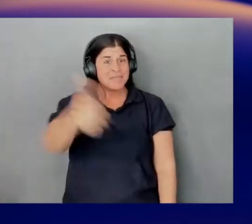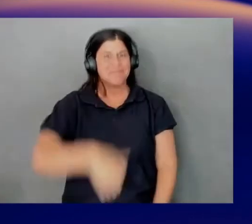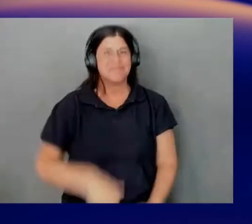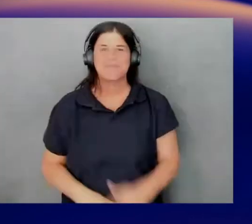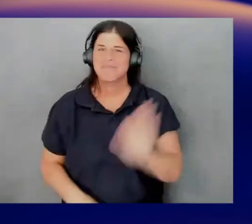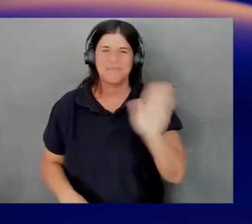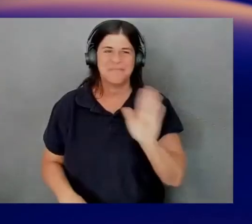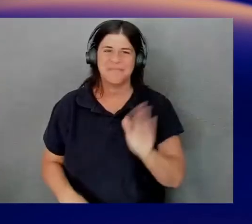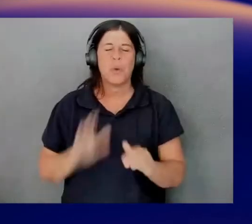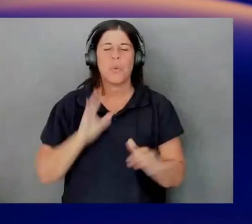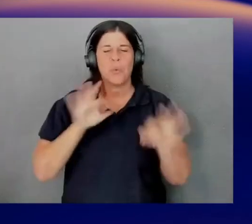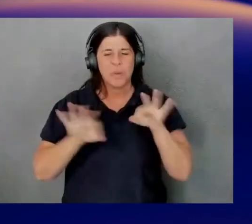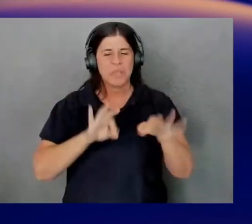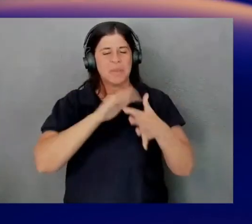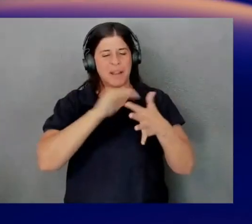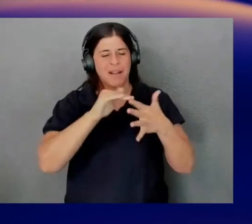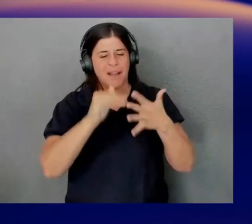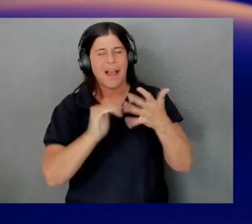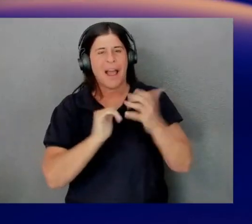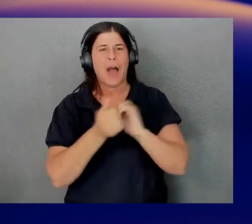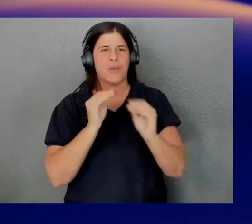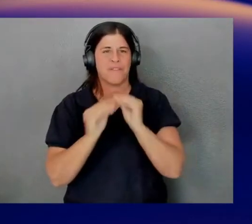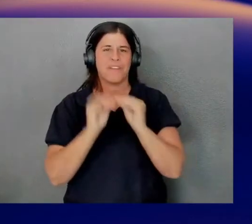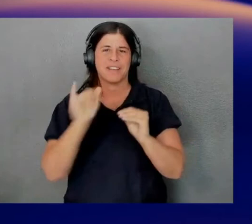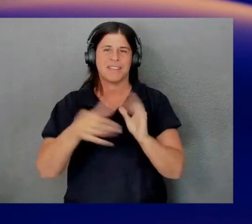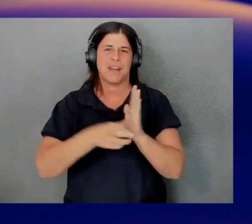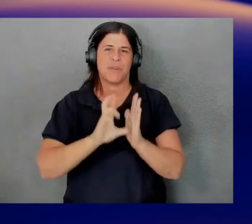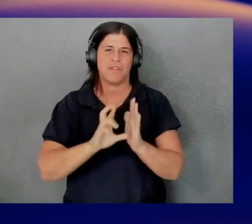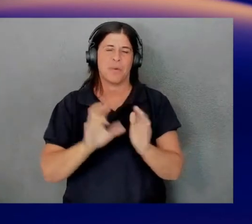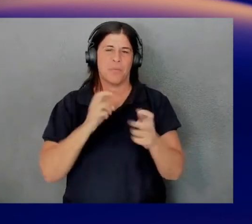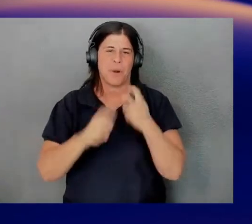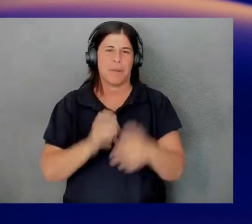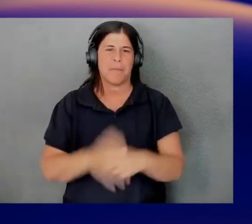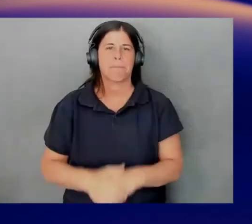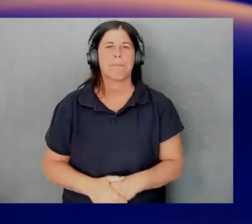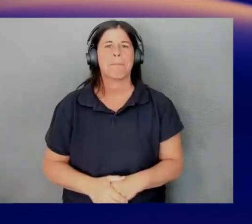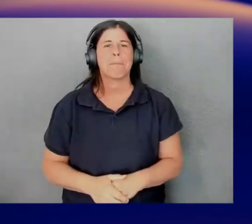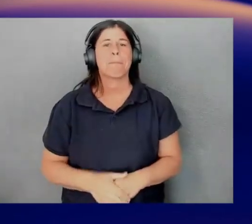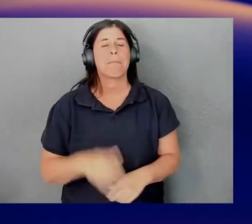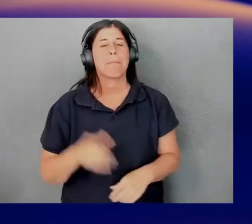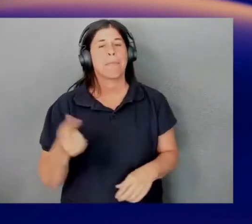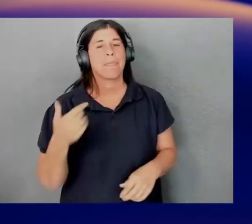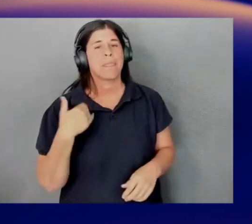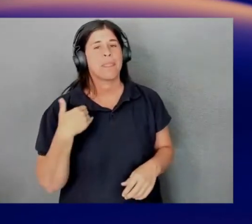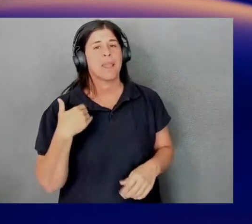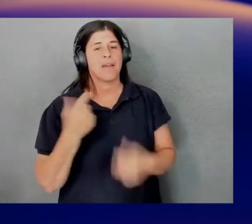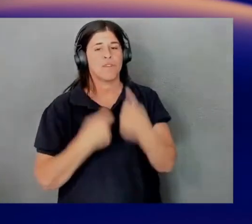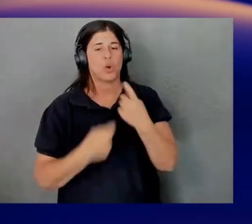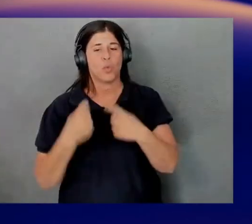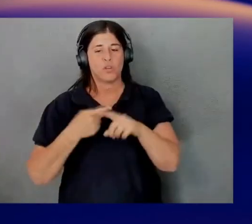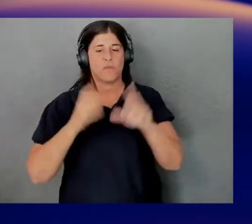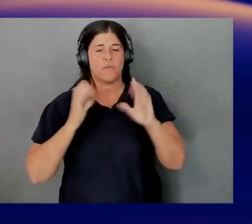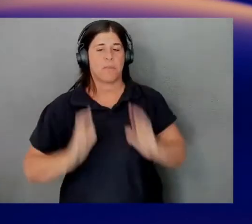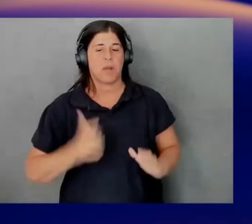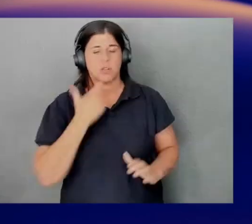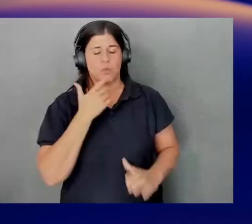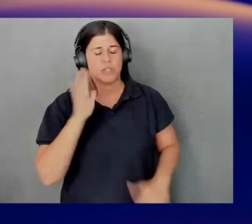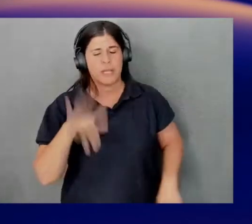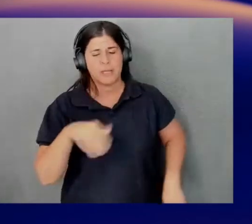step-by-step guide for the next steps. So, there are, you know, questions from our customers asking that,